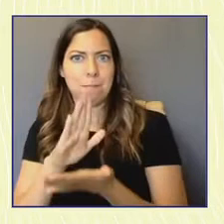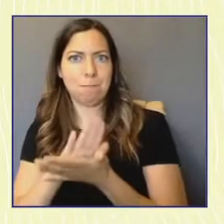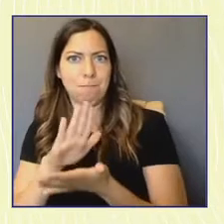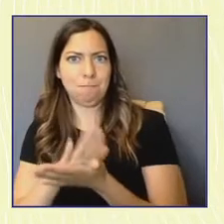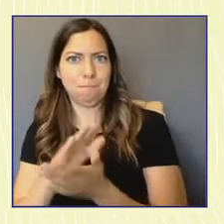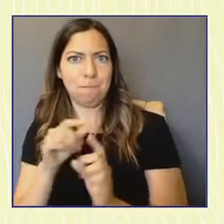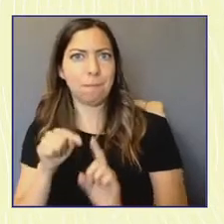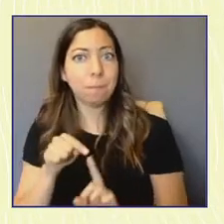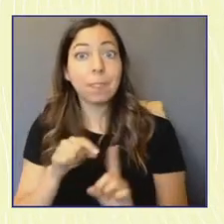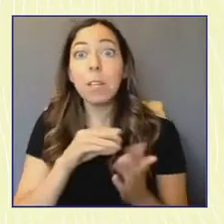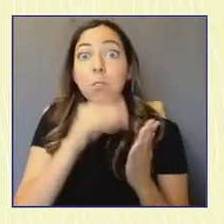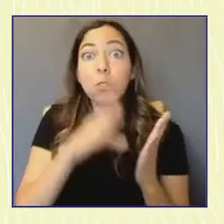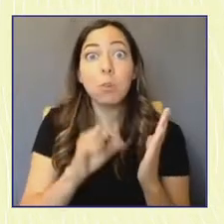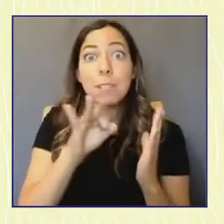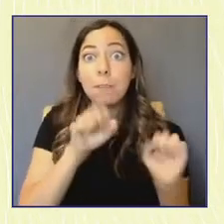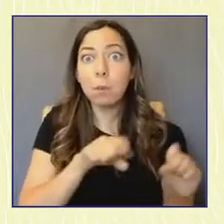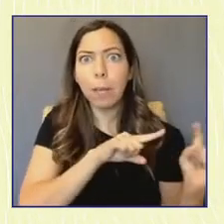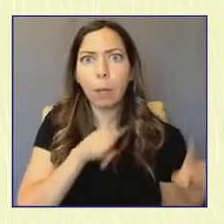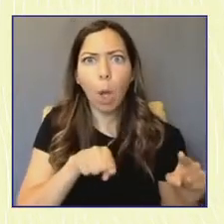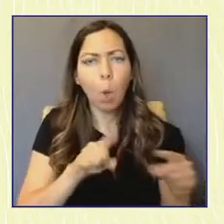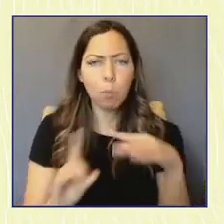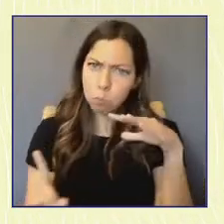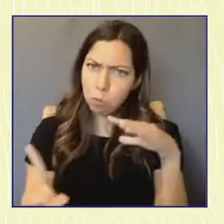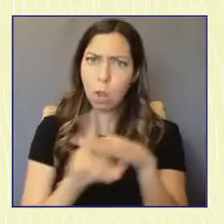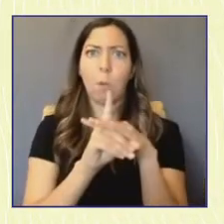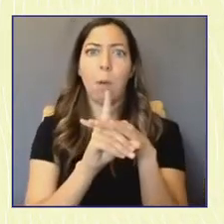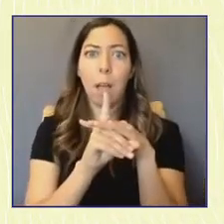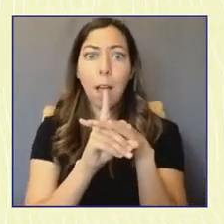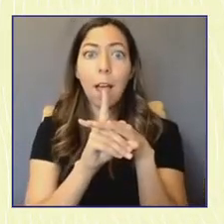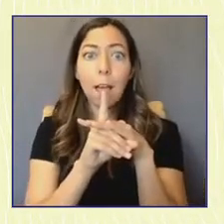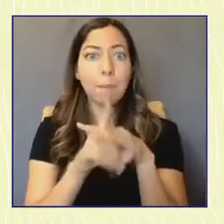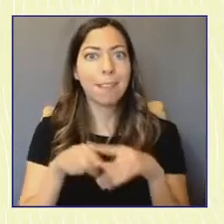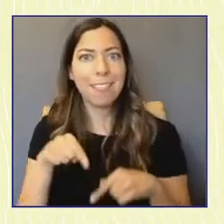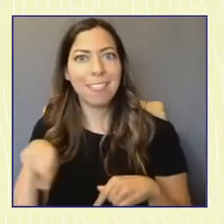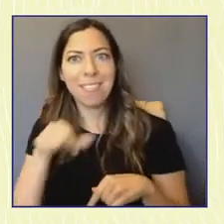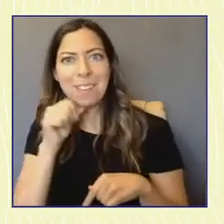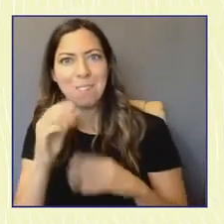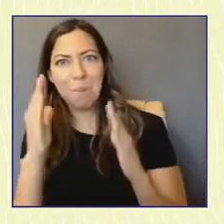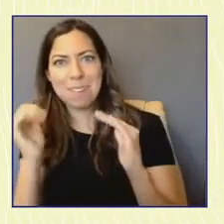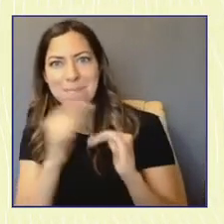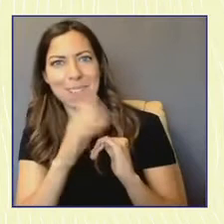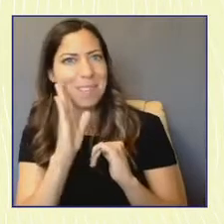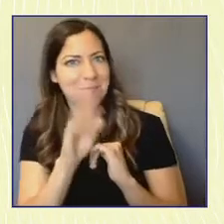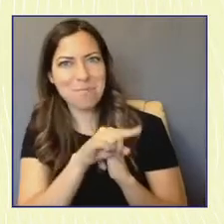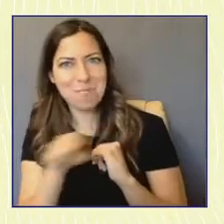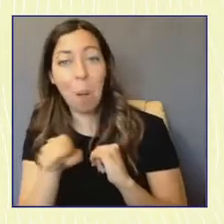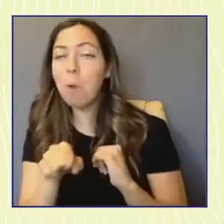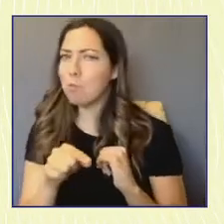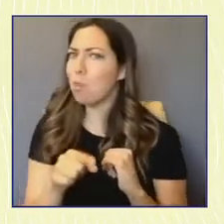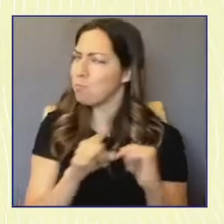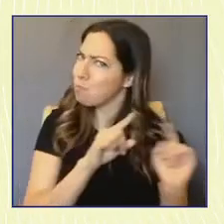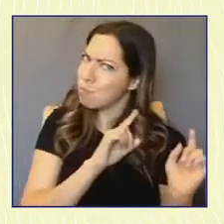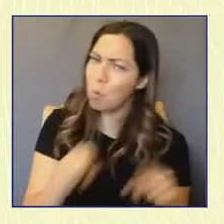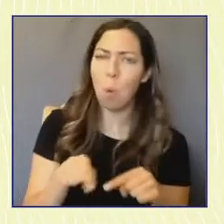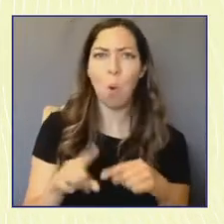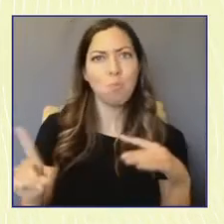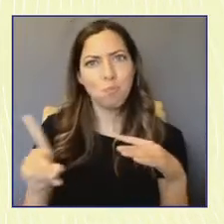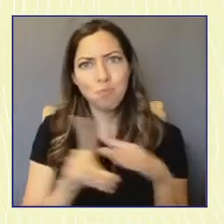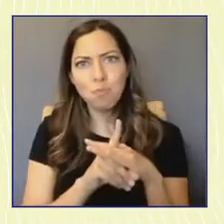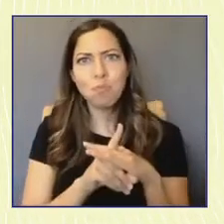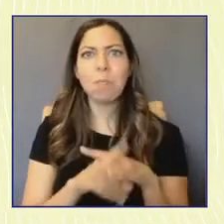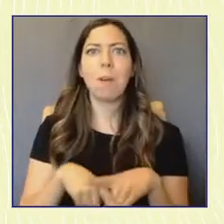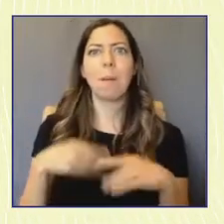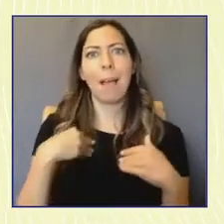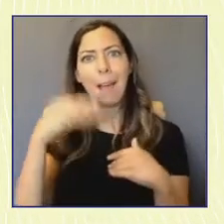board meetings show up because they normally don't expect you to be there. And make your voices heard because that's super impactful and can help pressure